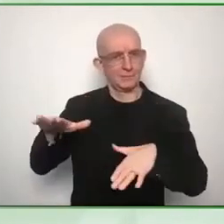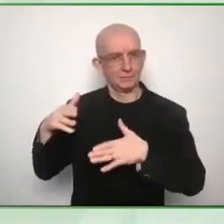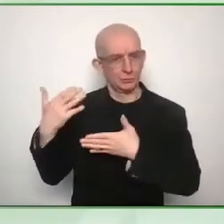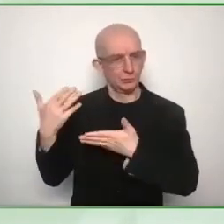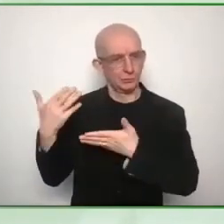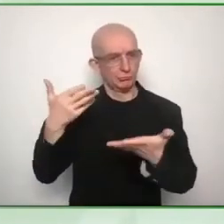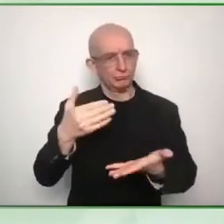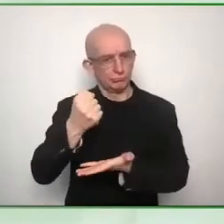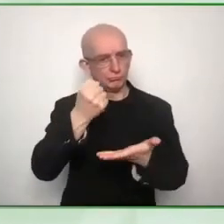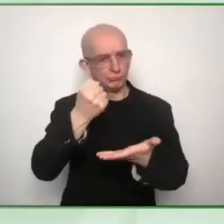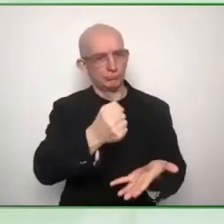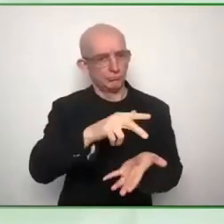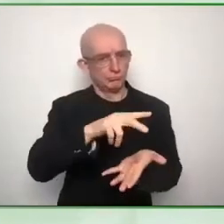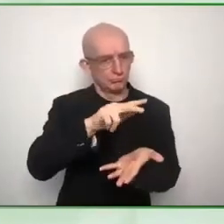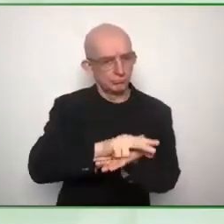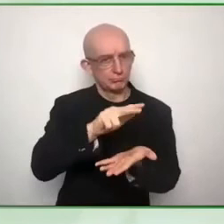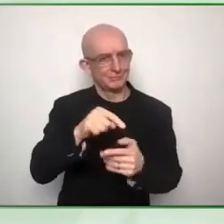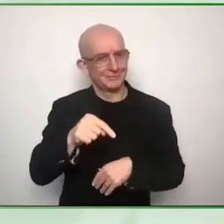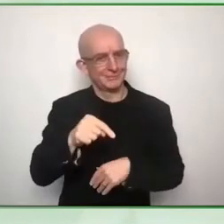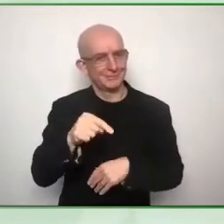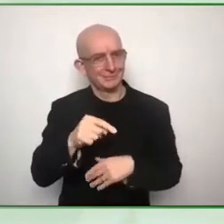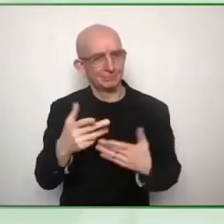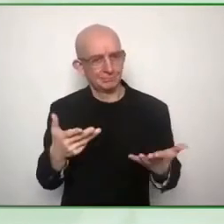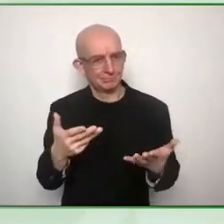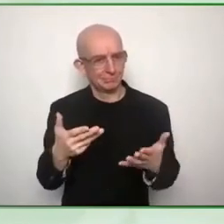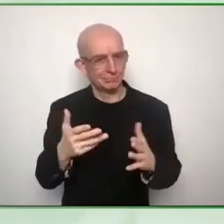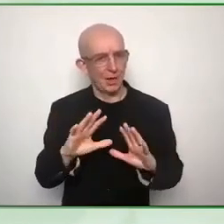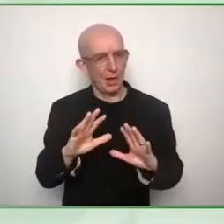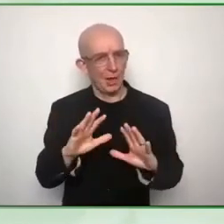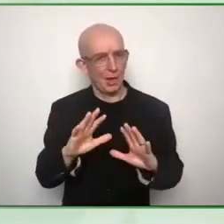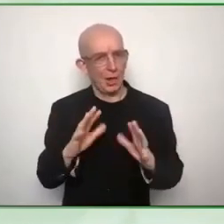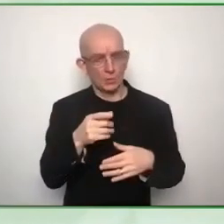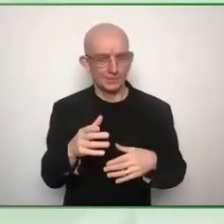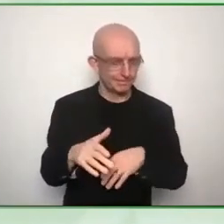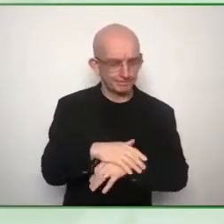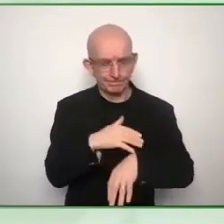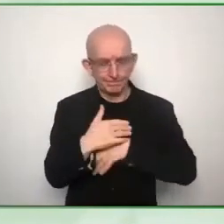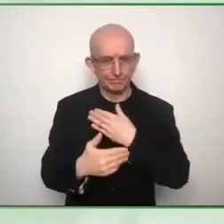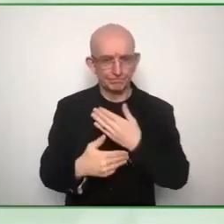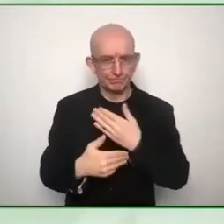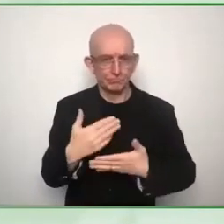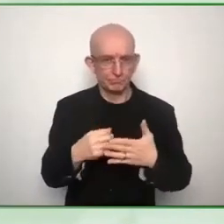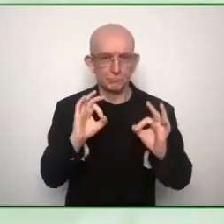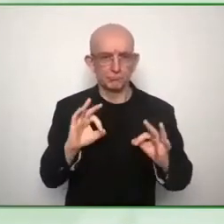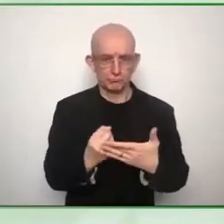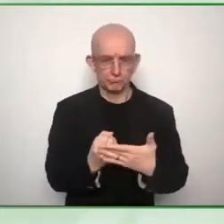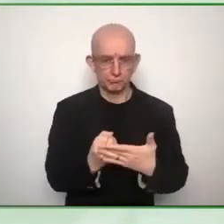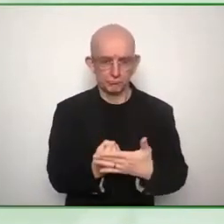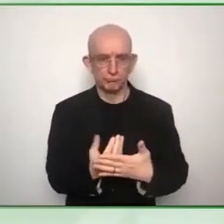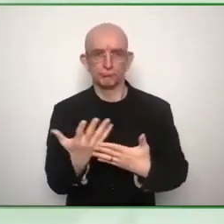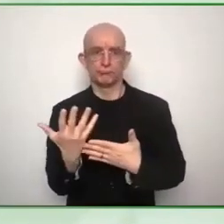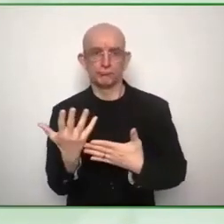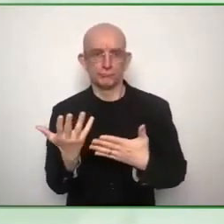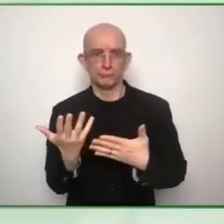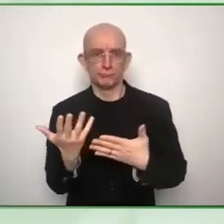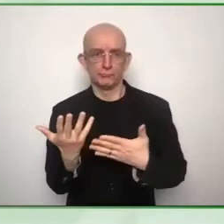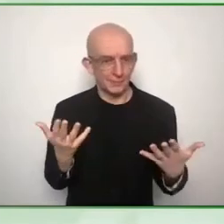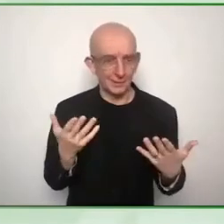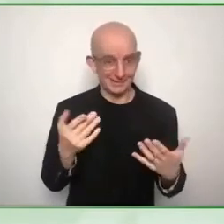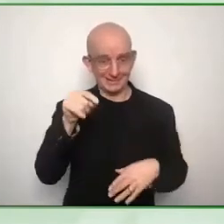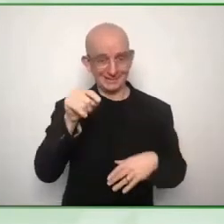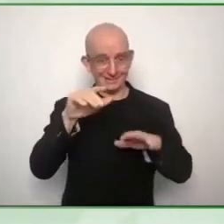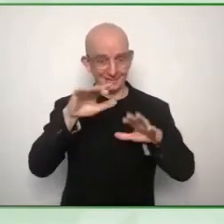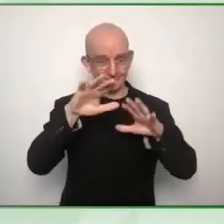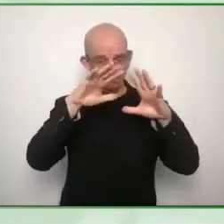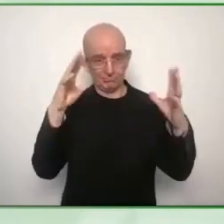is the famous bureaucracy there is the famous red tape how do you get around it how do you get such a colossal project approved and i